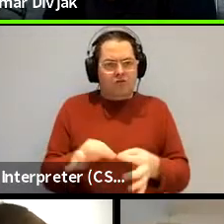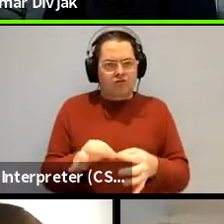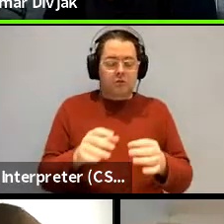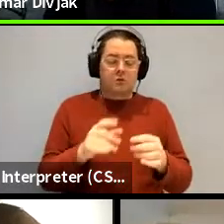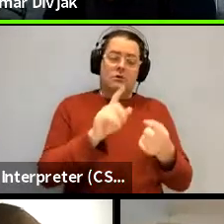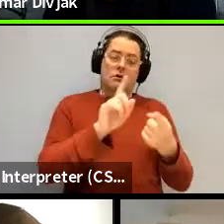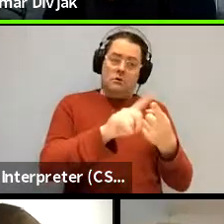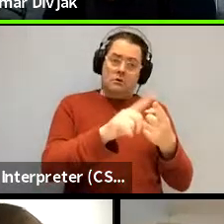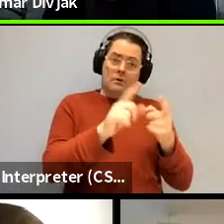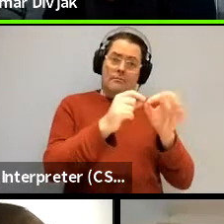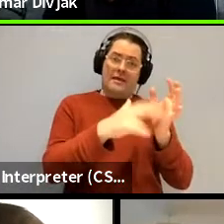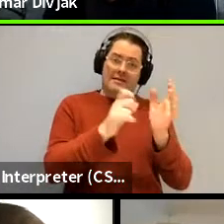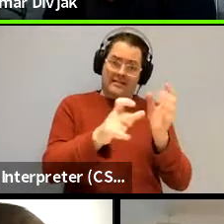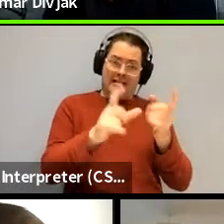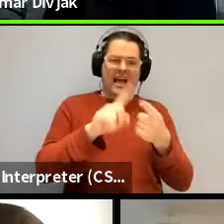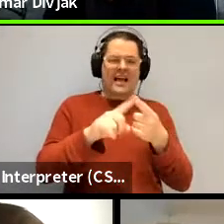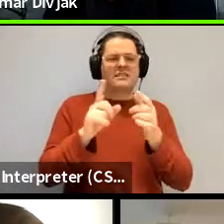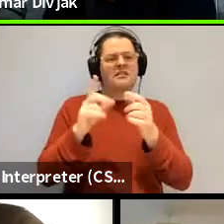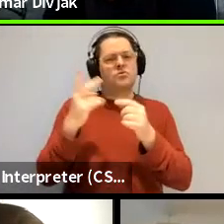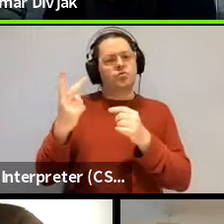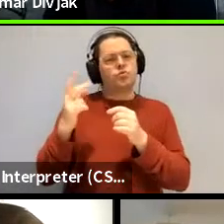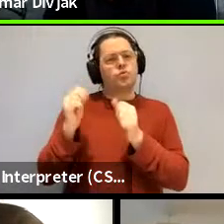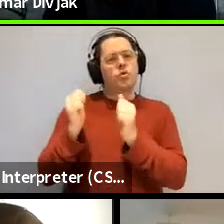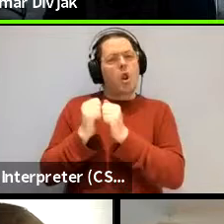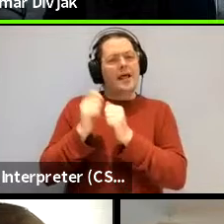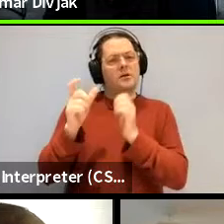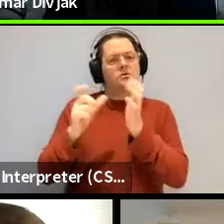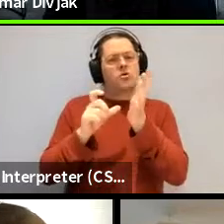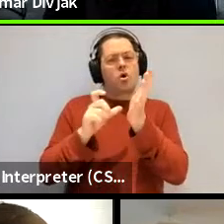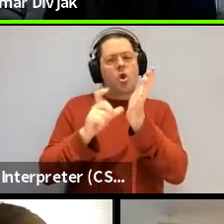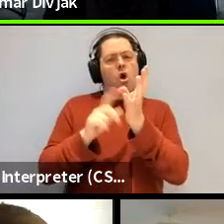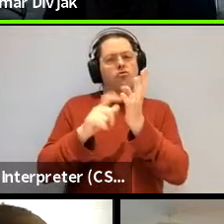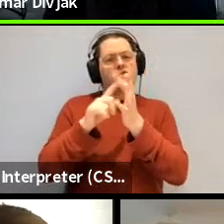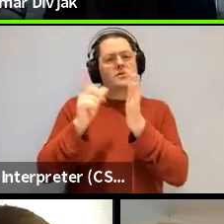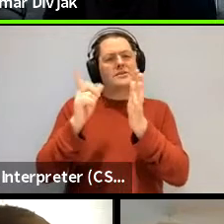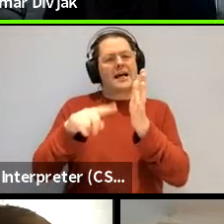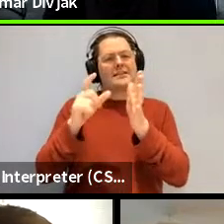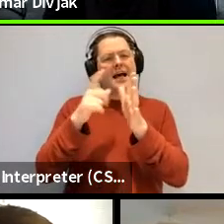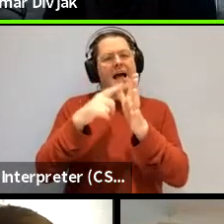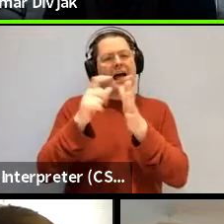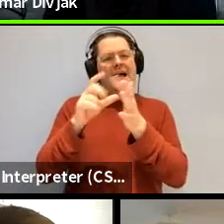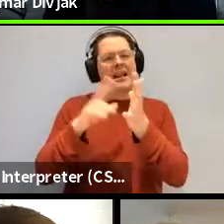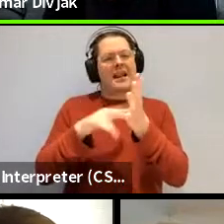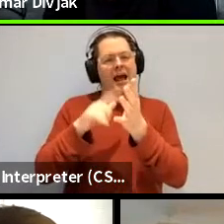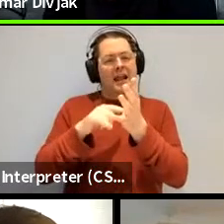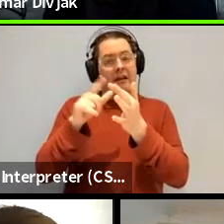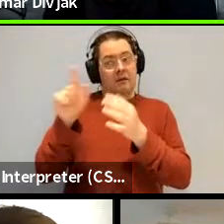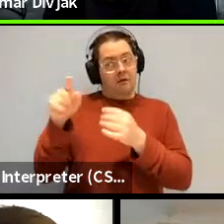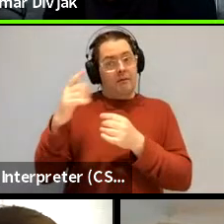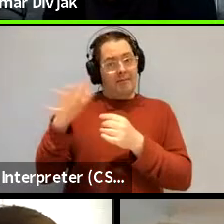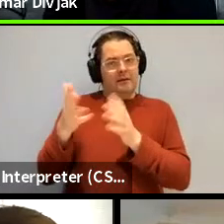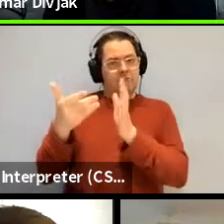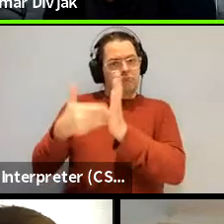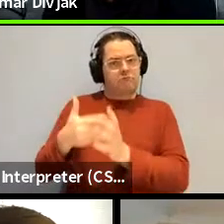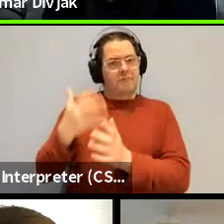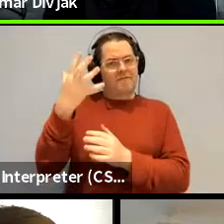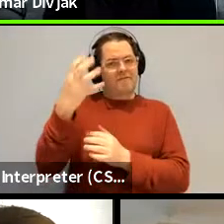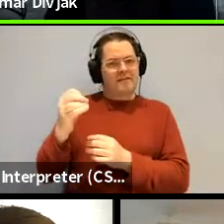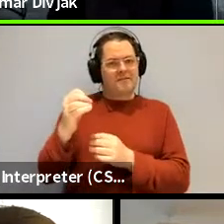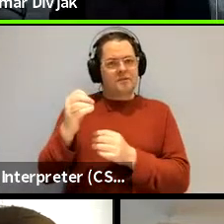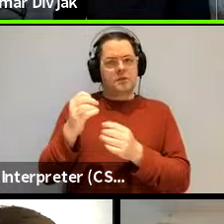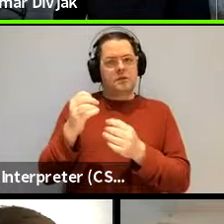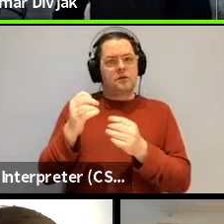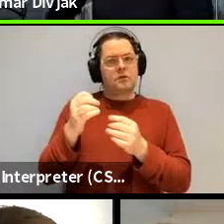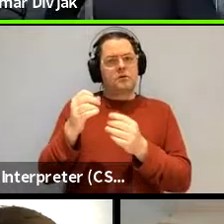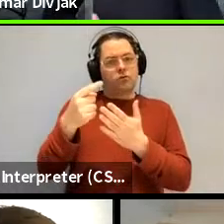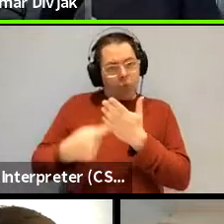i think laurence and adnan between the between the two of them created another 50 um sub rules